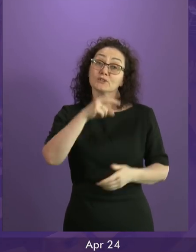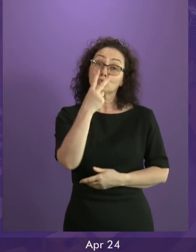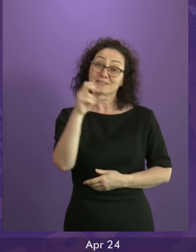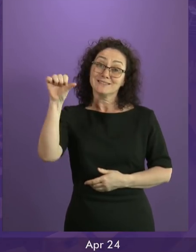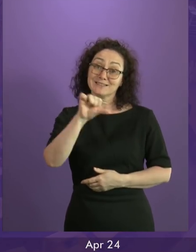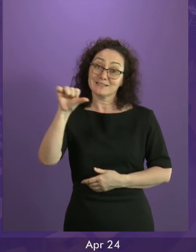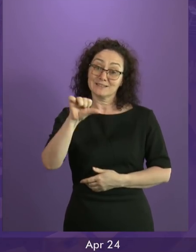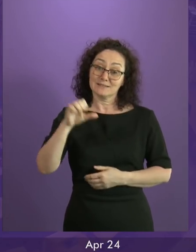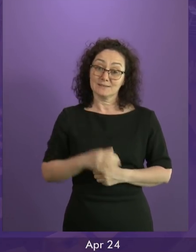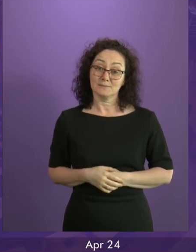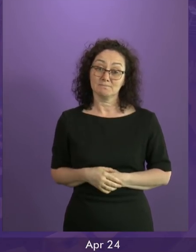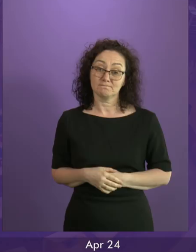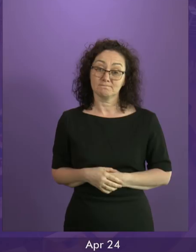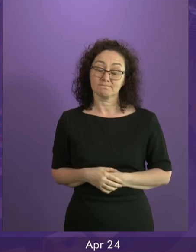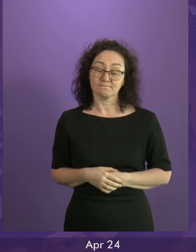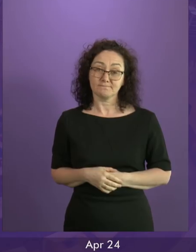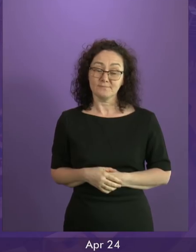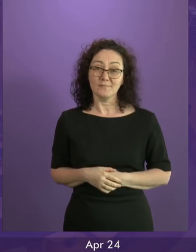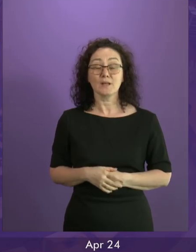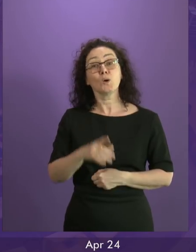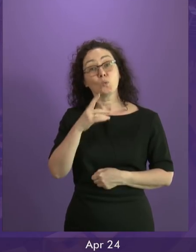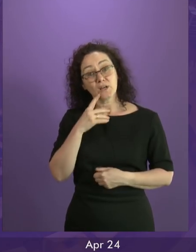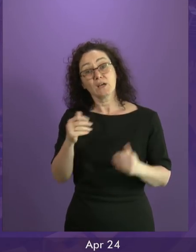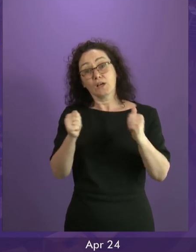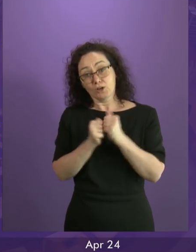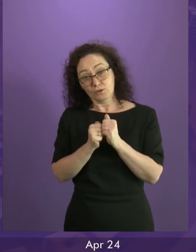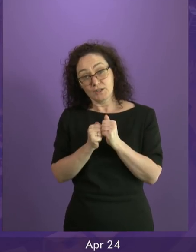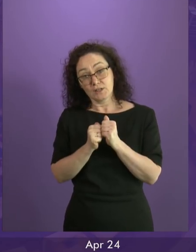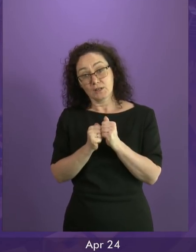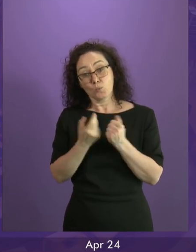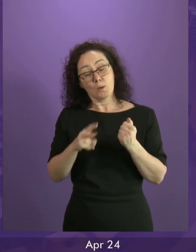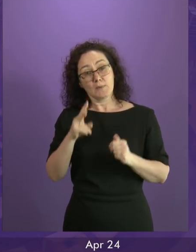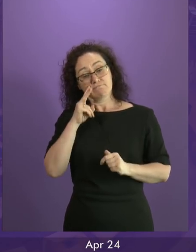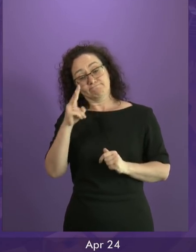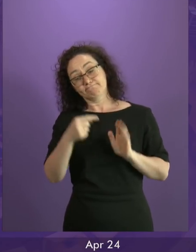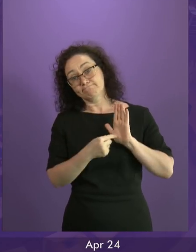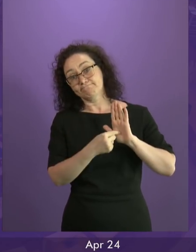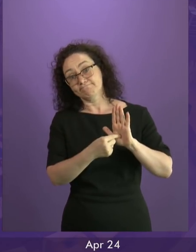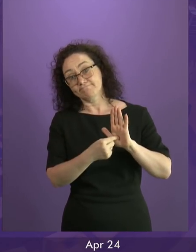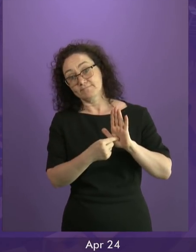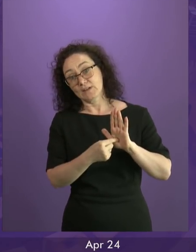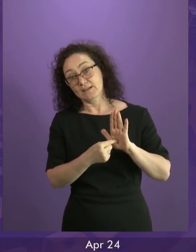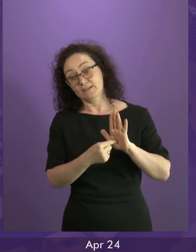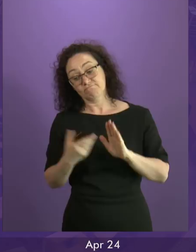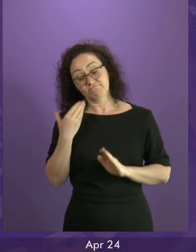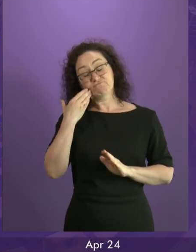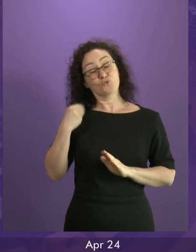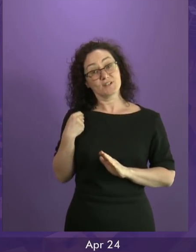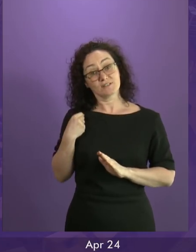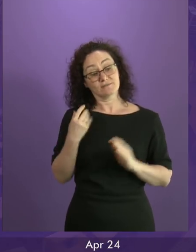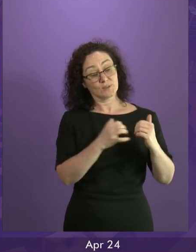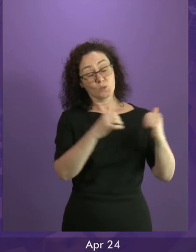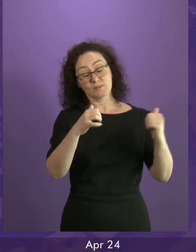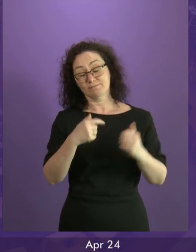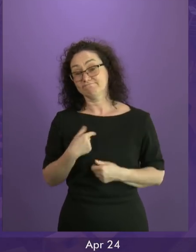short of what we all wanted to see. In a Westminster of minorities, competing interests have prevailed. There is of course a way to sort